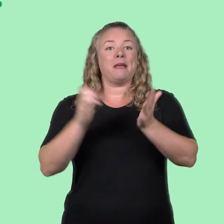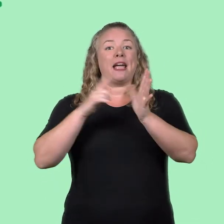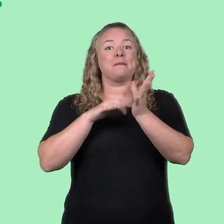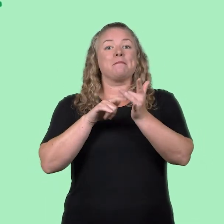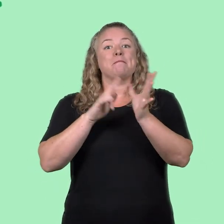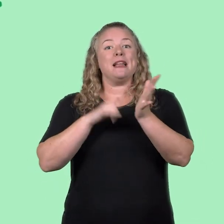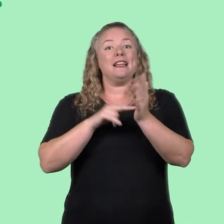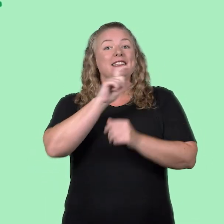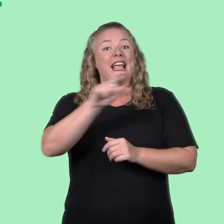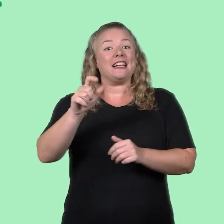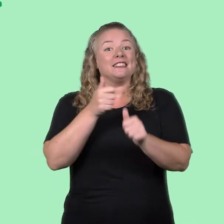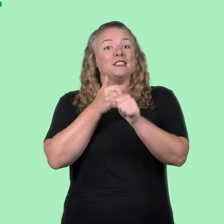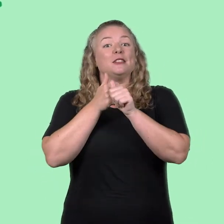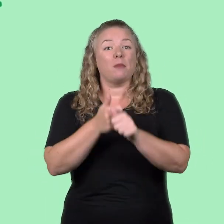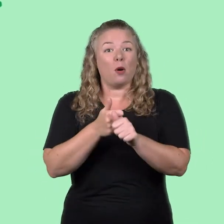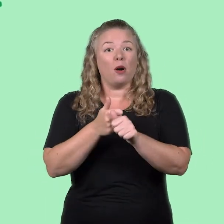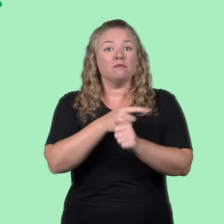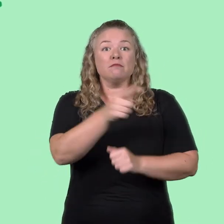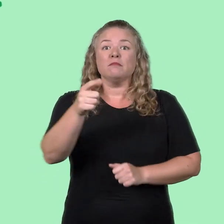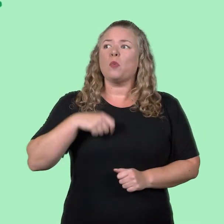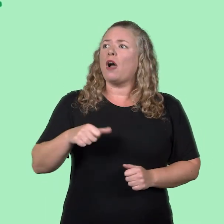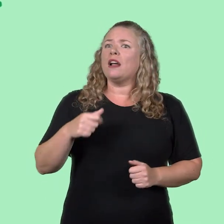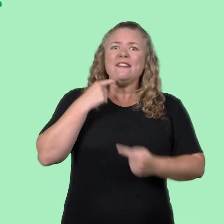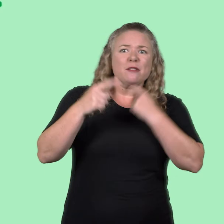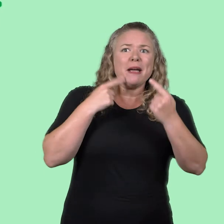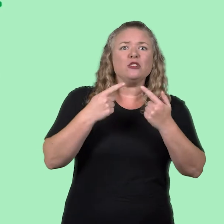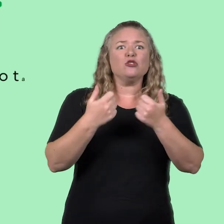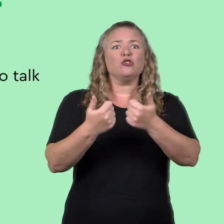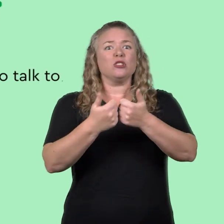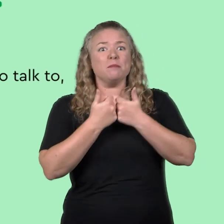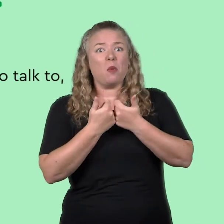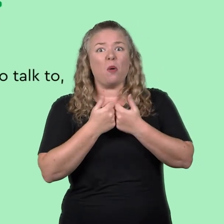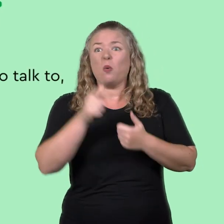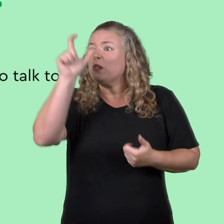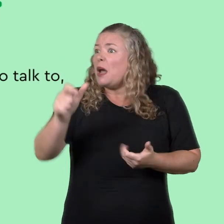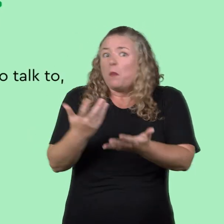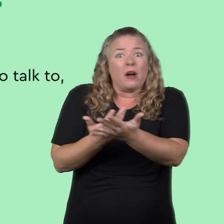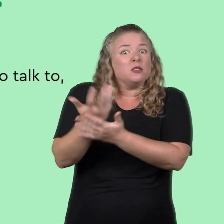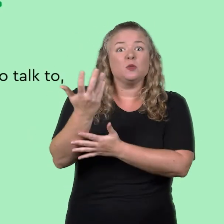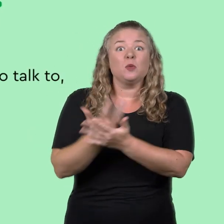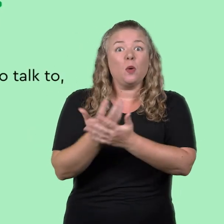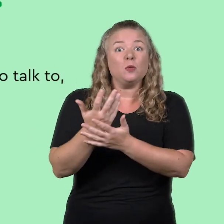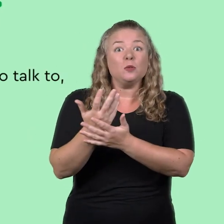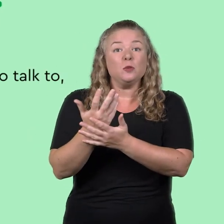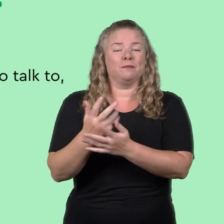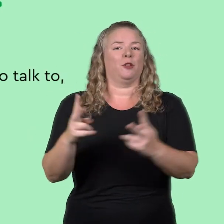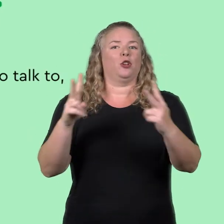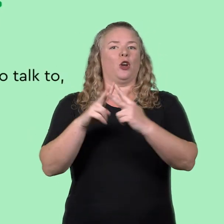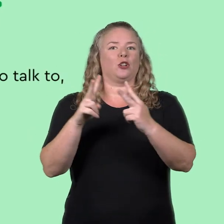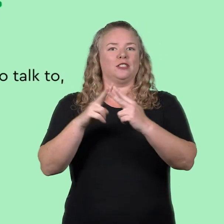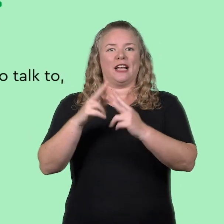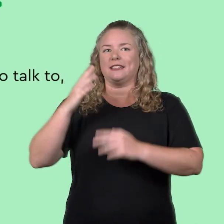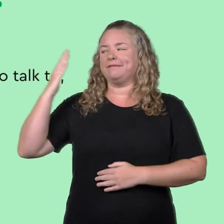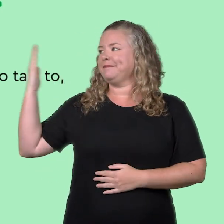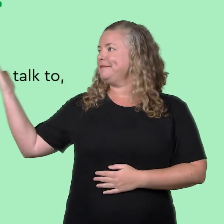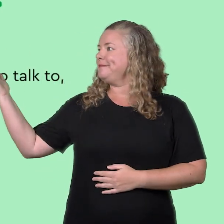For information, support or just someone to talk to, call 0808